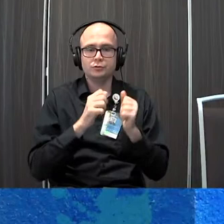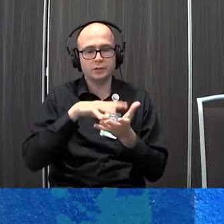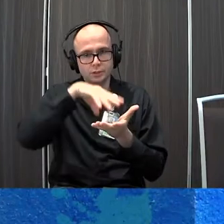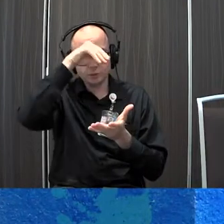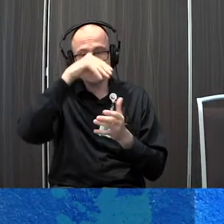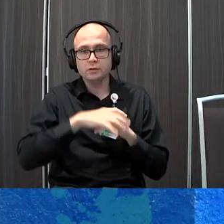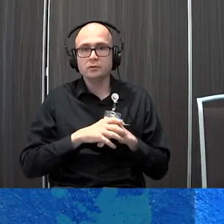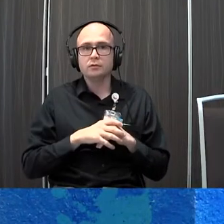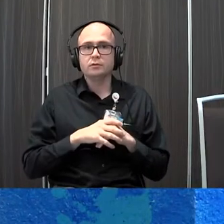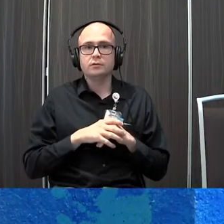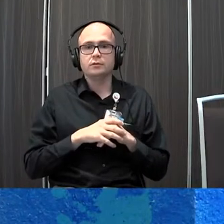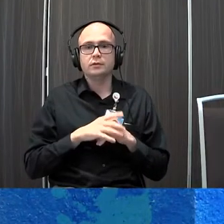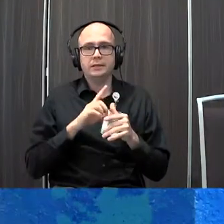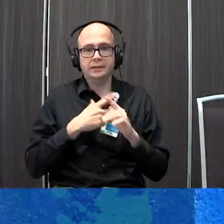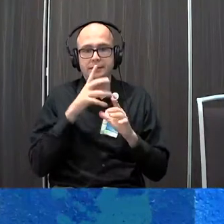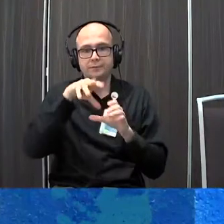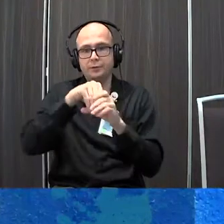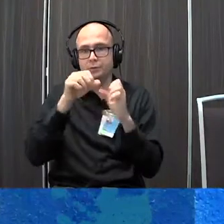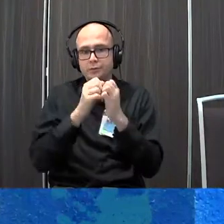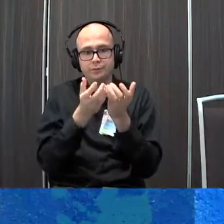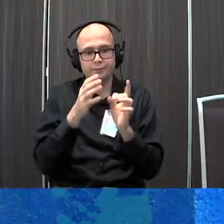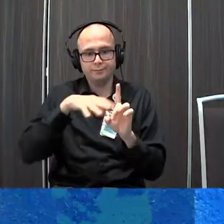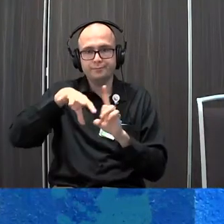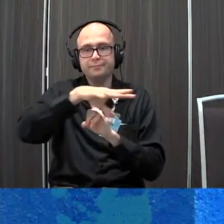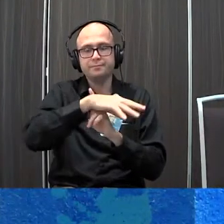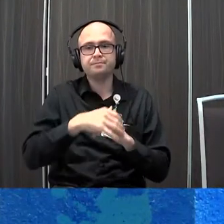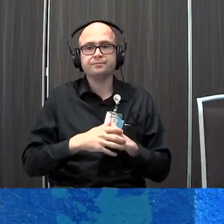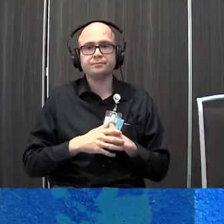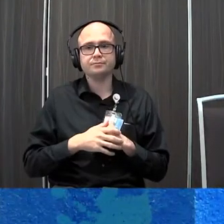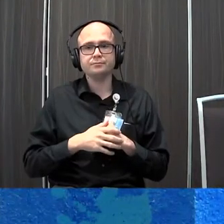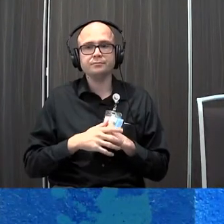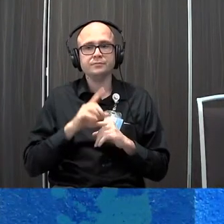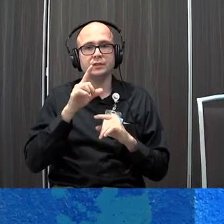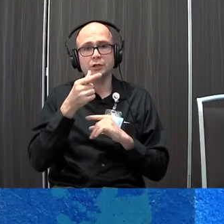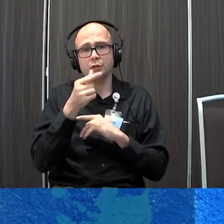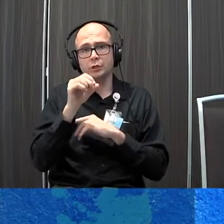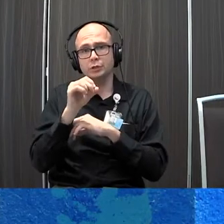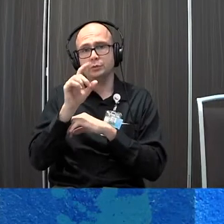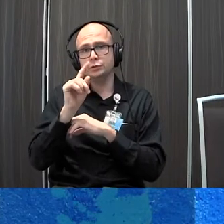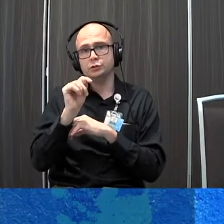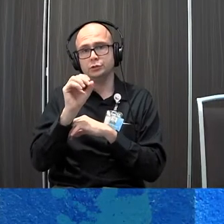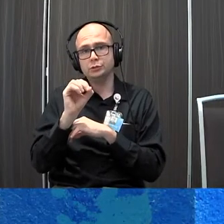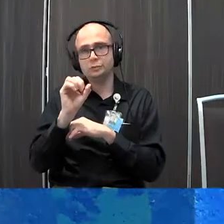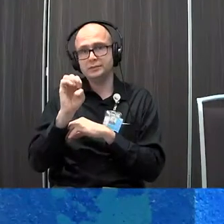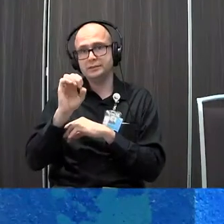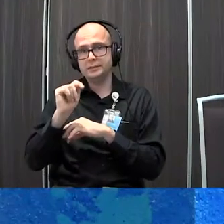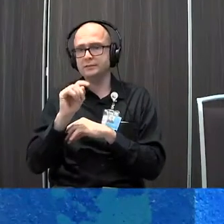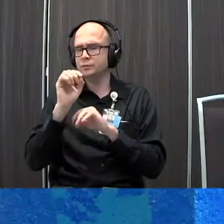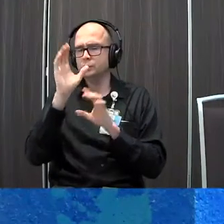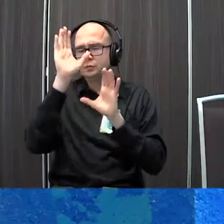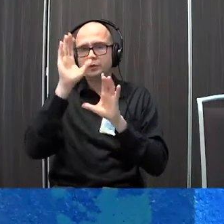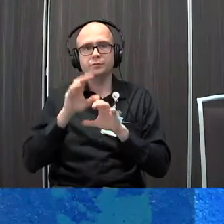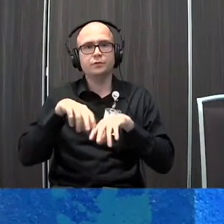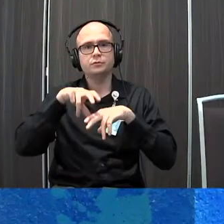their developmental sequence and engage in their environment the go-to seat is an excellent tool it can go in shopping carts it can be